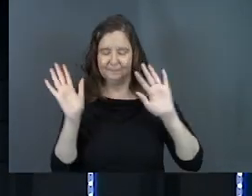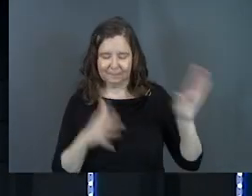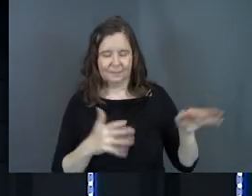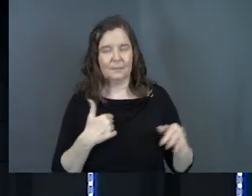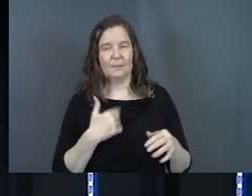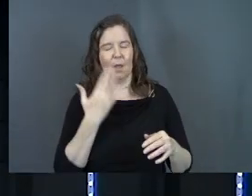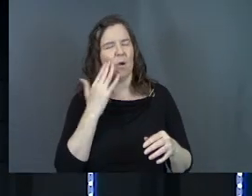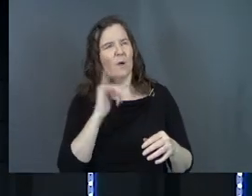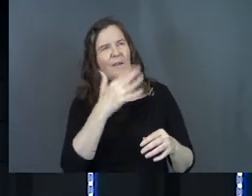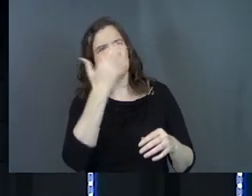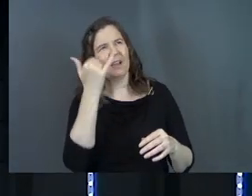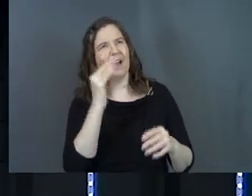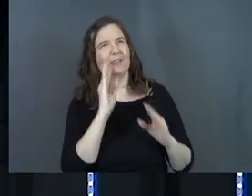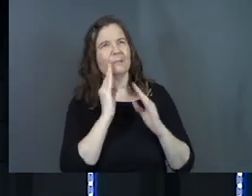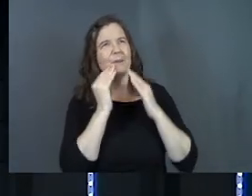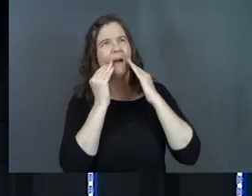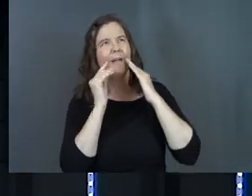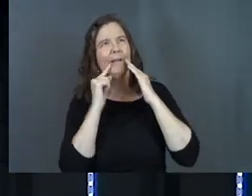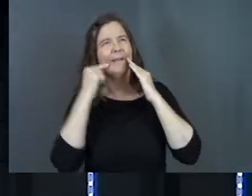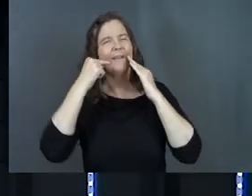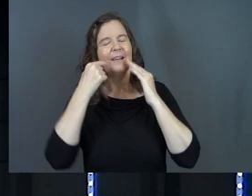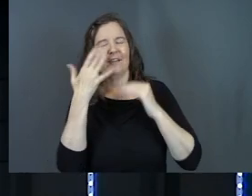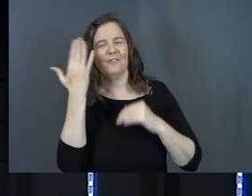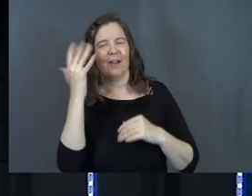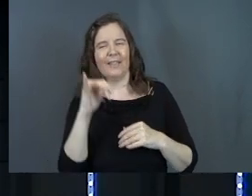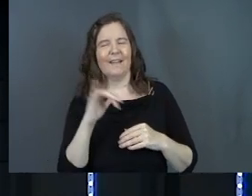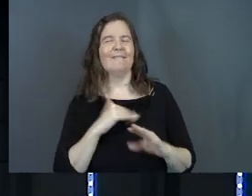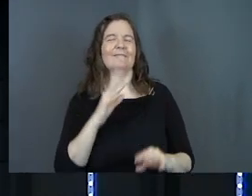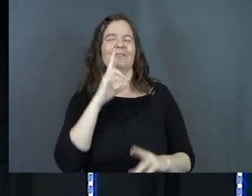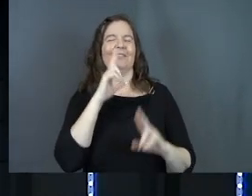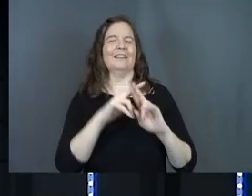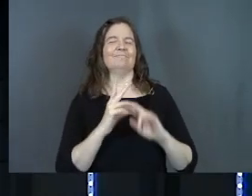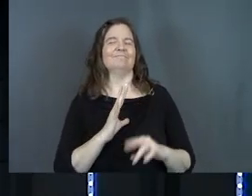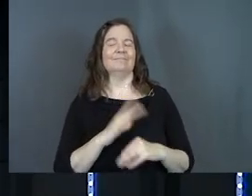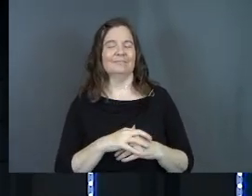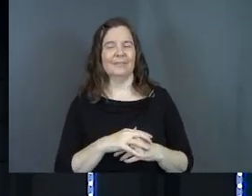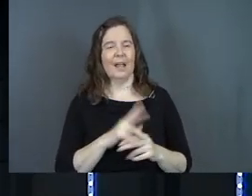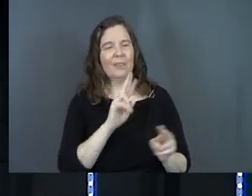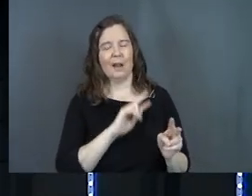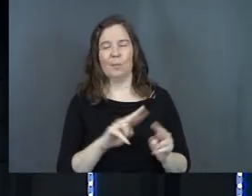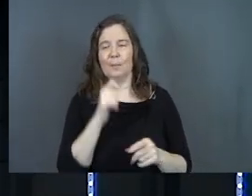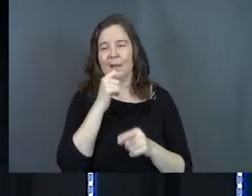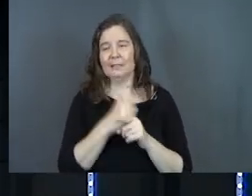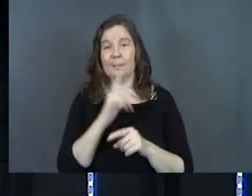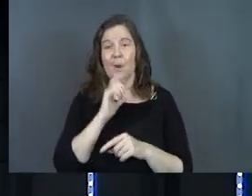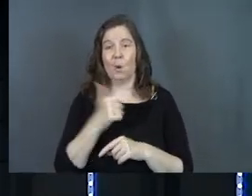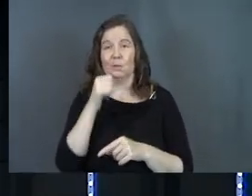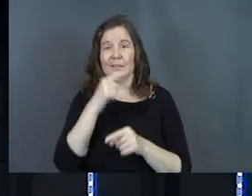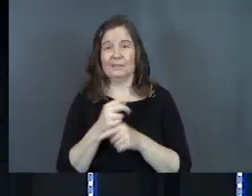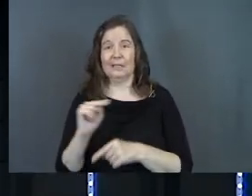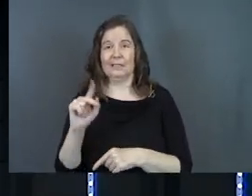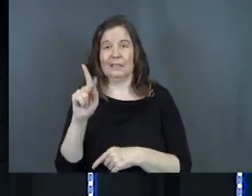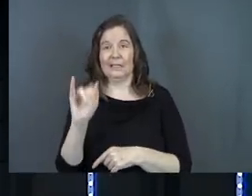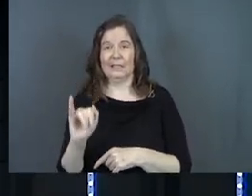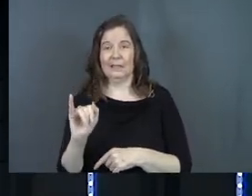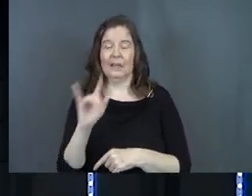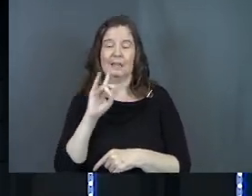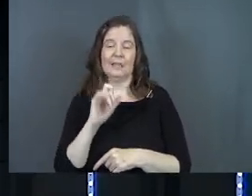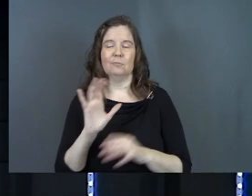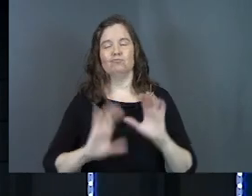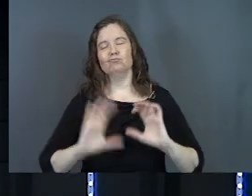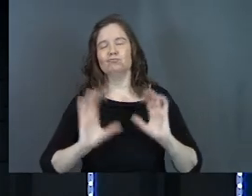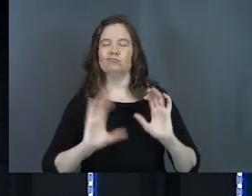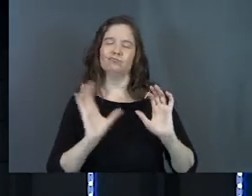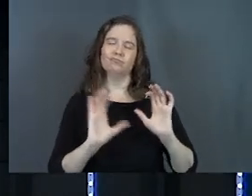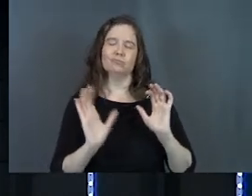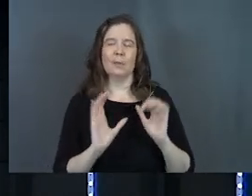I didn't know your face crinkled that smile like that. Forgot. So fun. And then I'm looking at my sister, my older sister, Nikki, and Nikki's